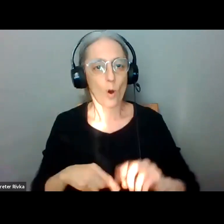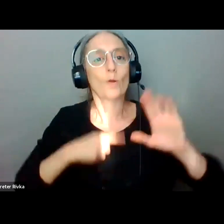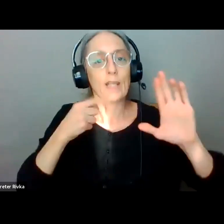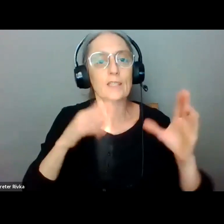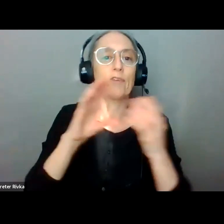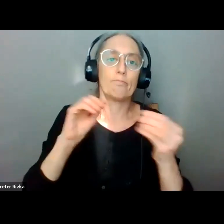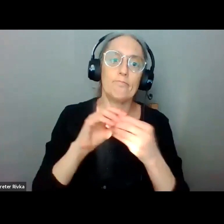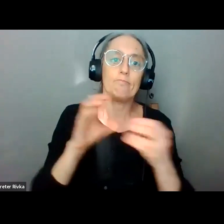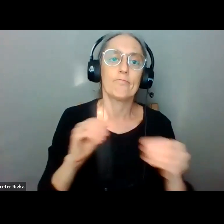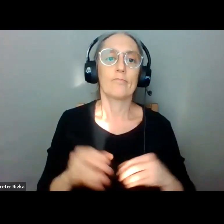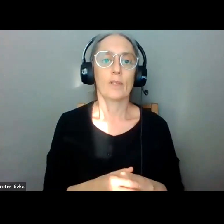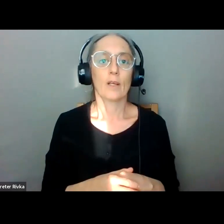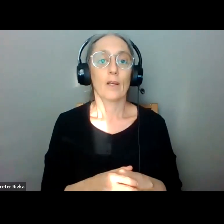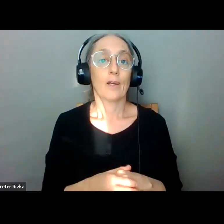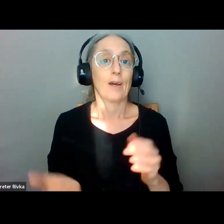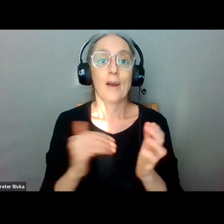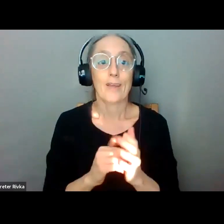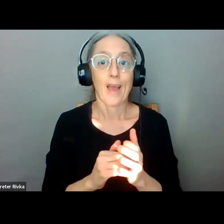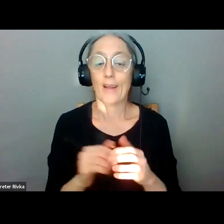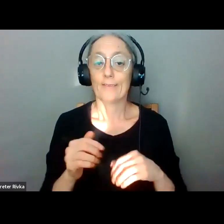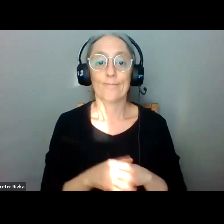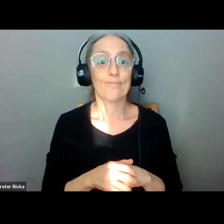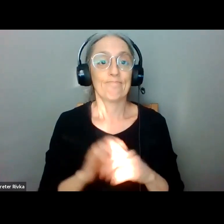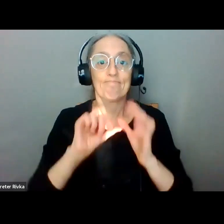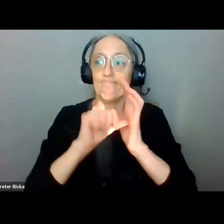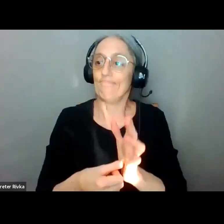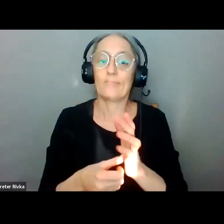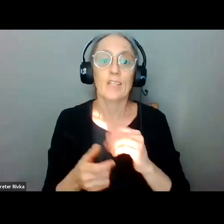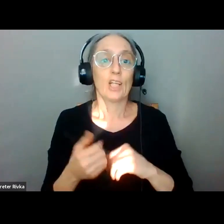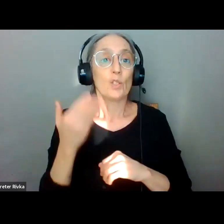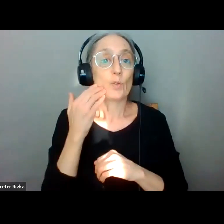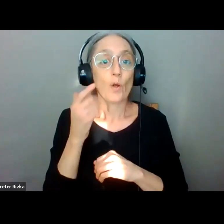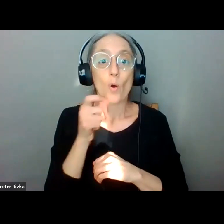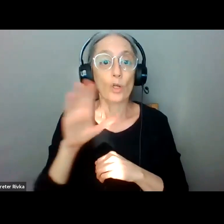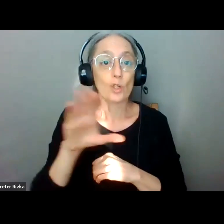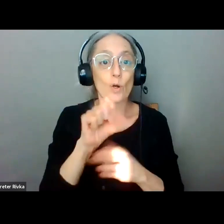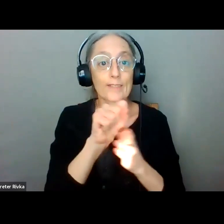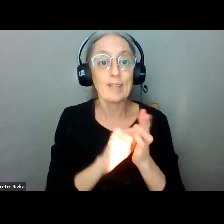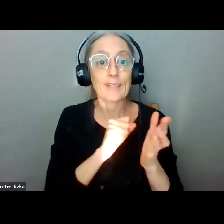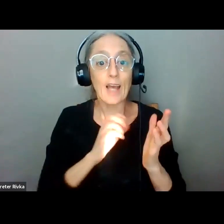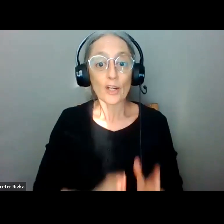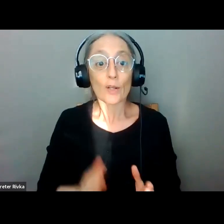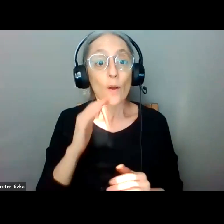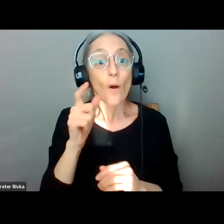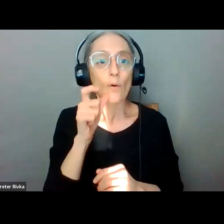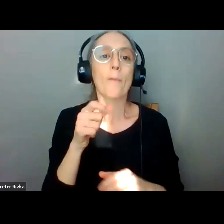again i cannot stress enough if you know who you're who your state senator is make sure they hear from you make sure they hear from your